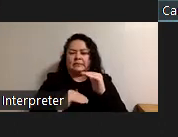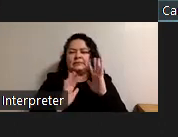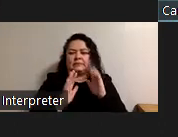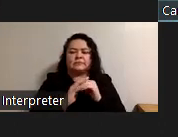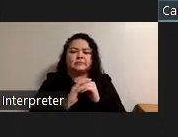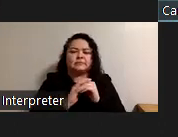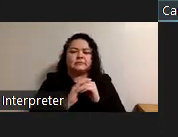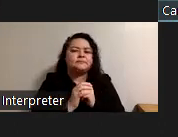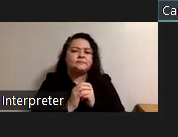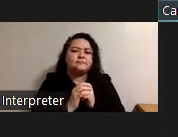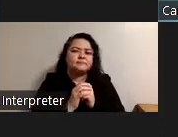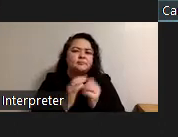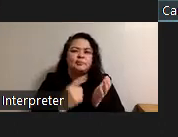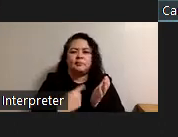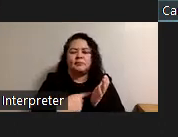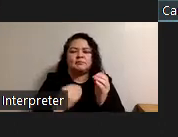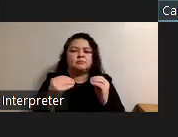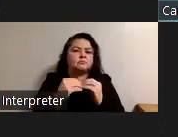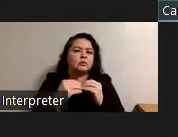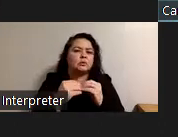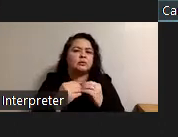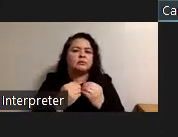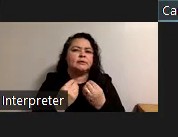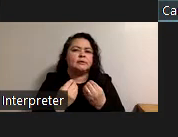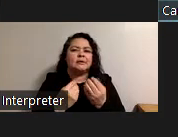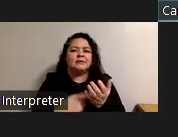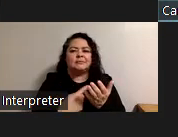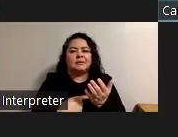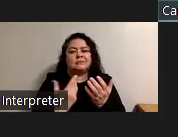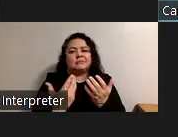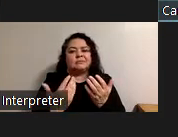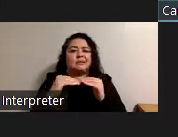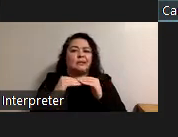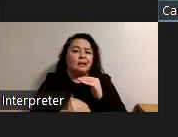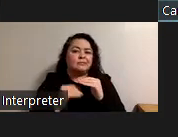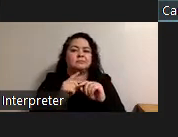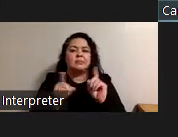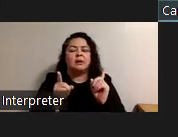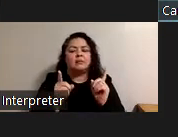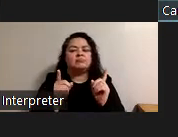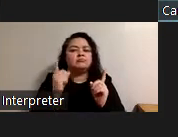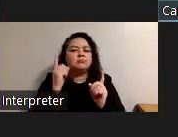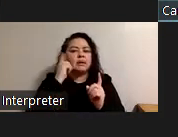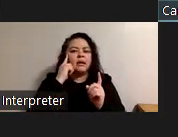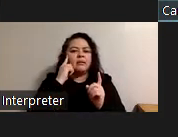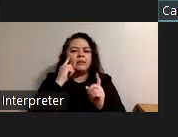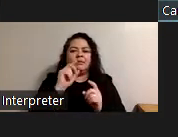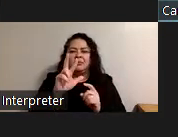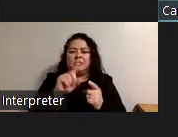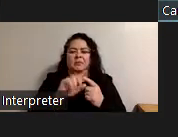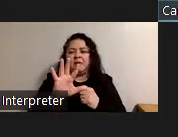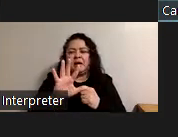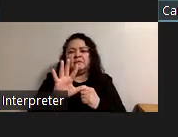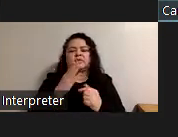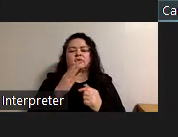sometimes it's more sometimes it's less but though i think um three to five at the most